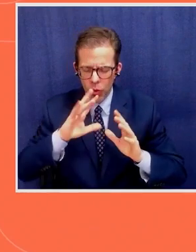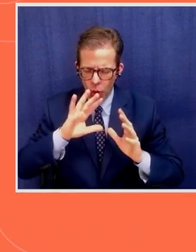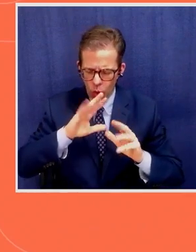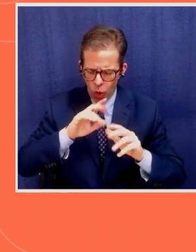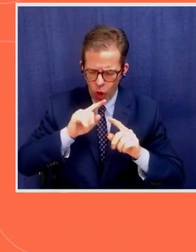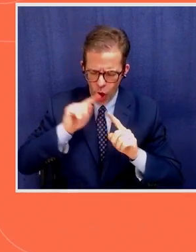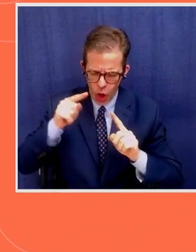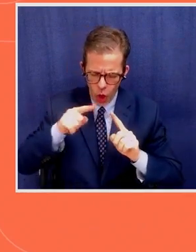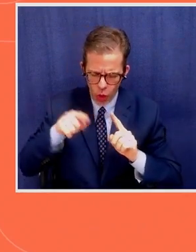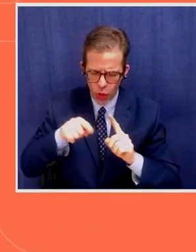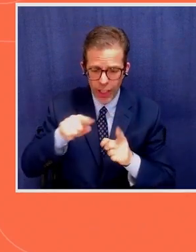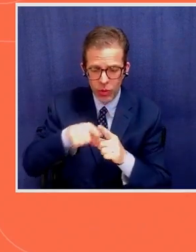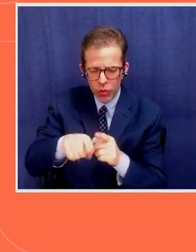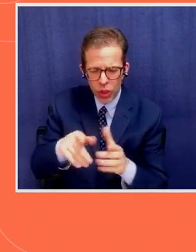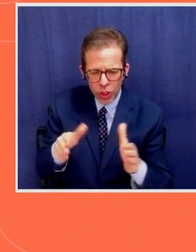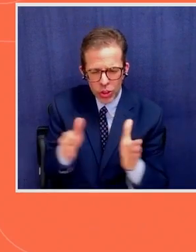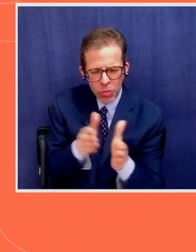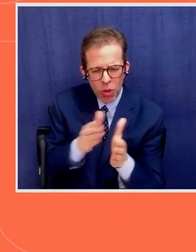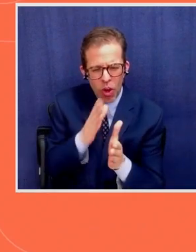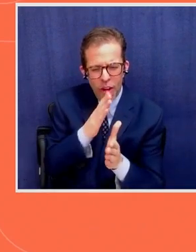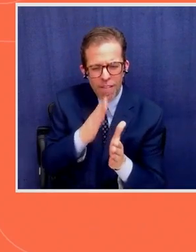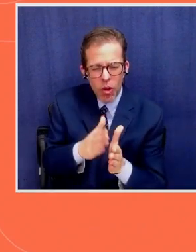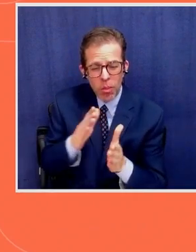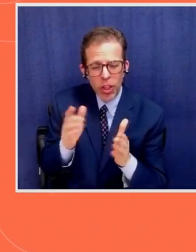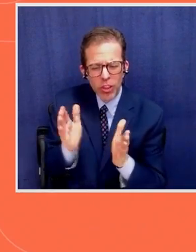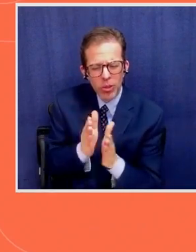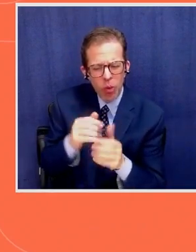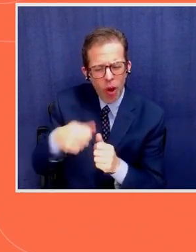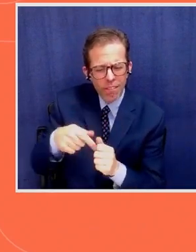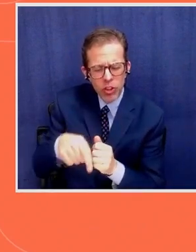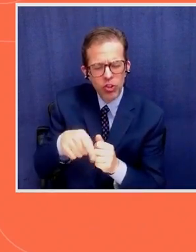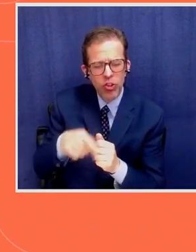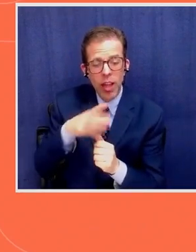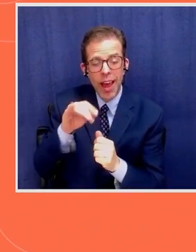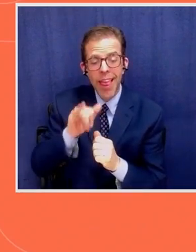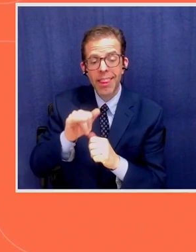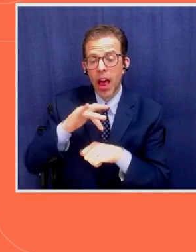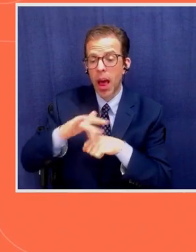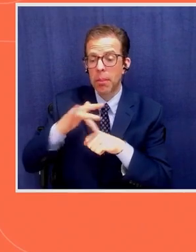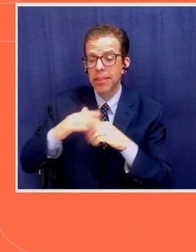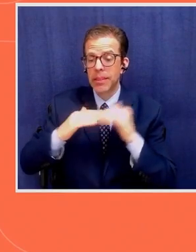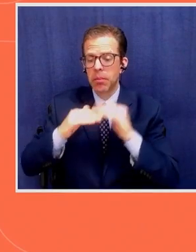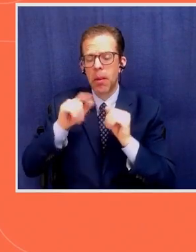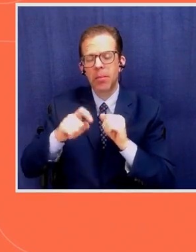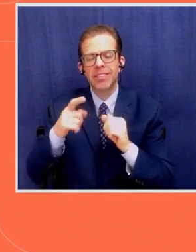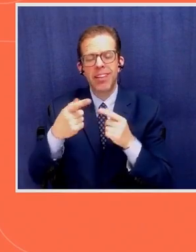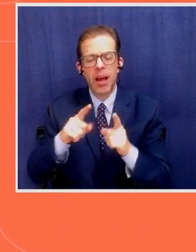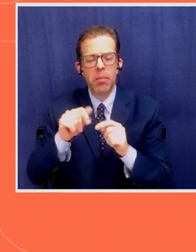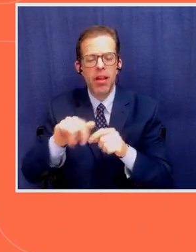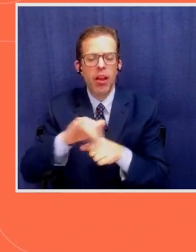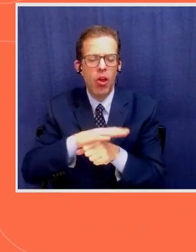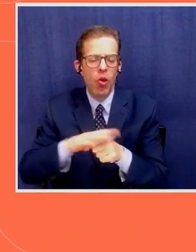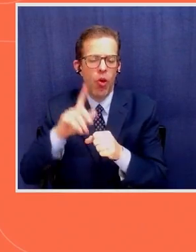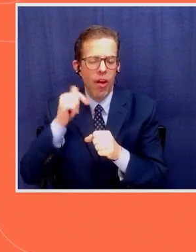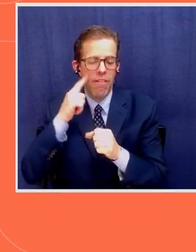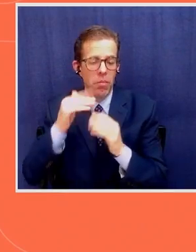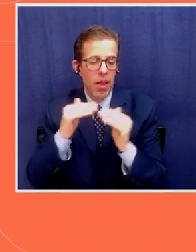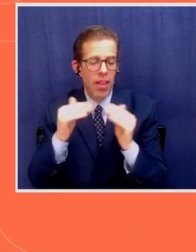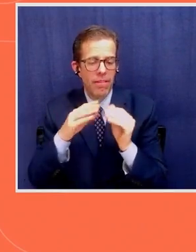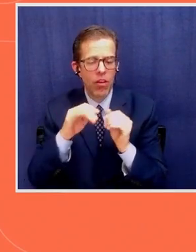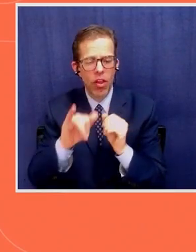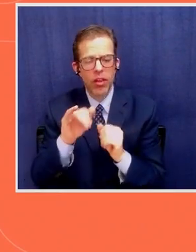or farmer. And the capacity building has to happen at that local government level and with the supply chain. That's a critical piece.